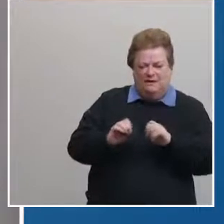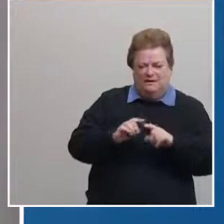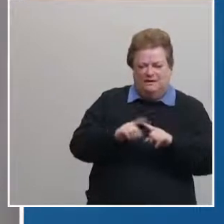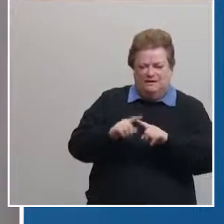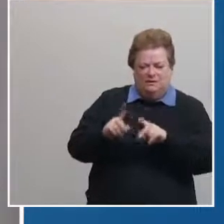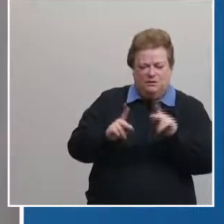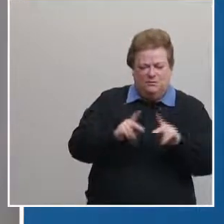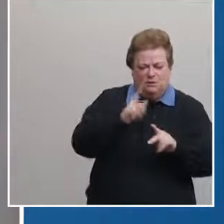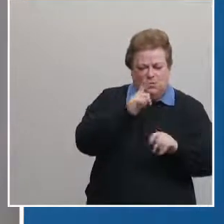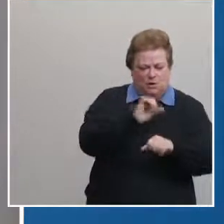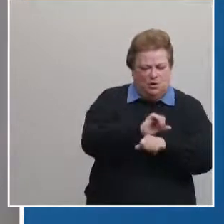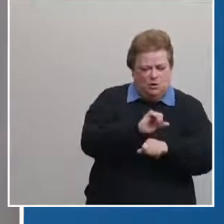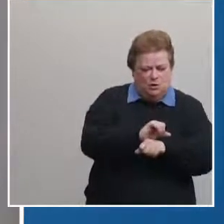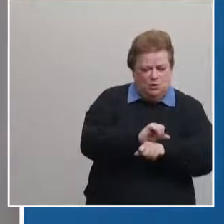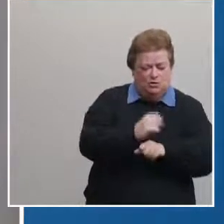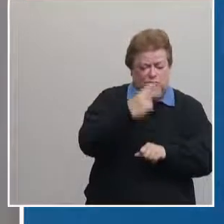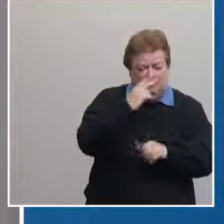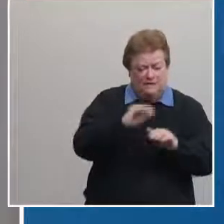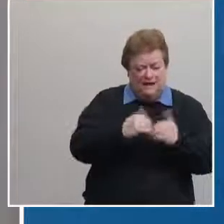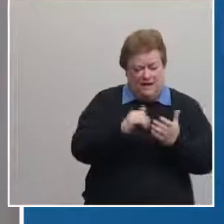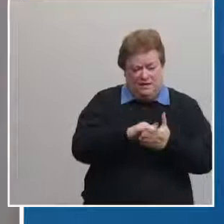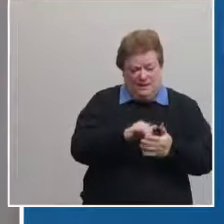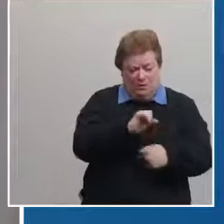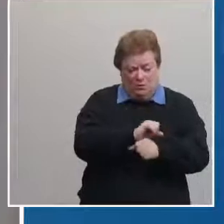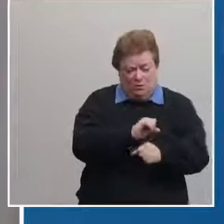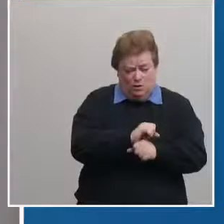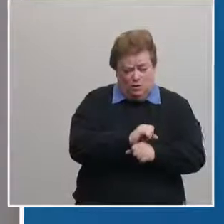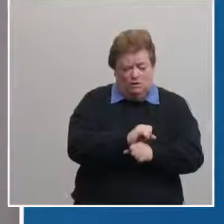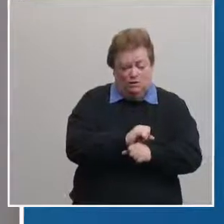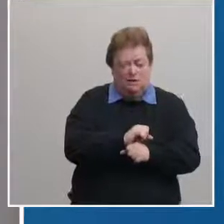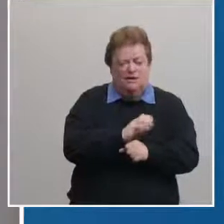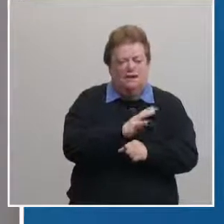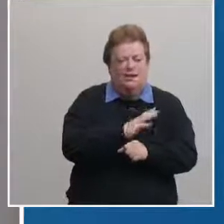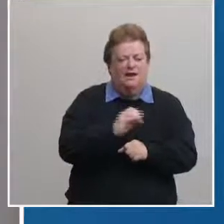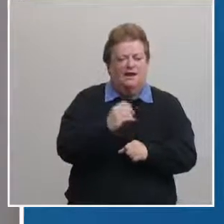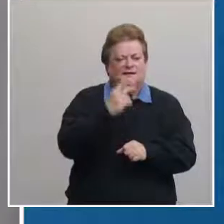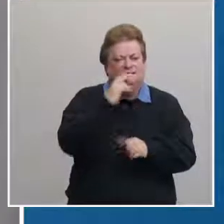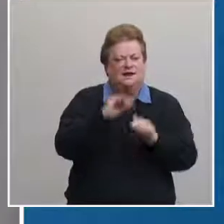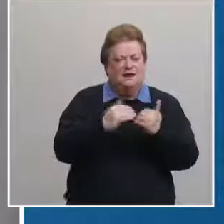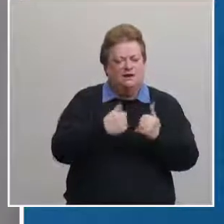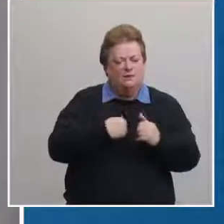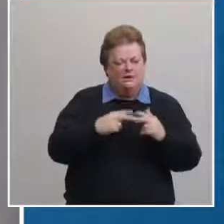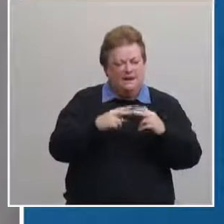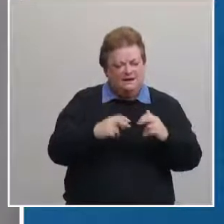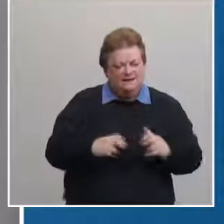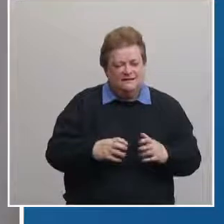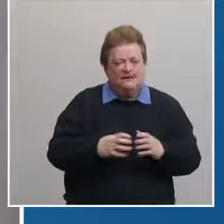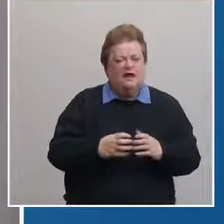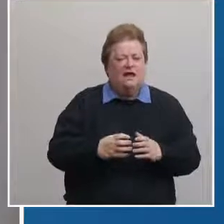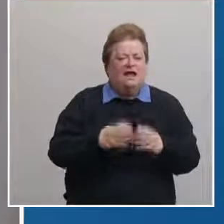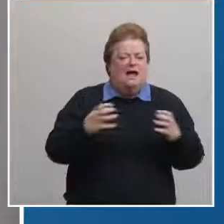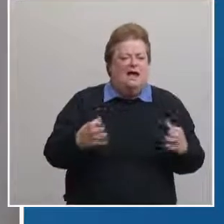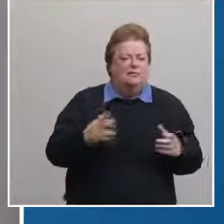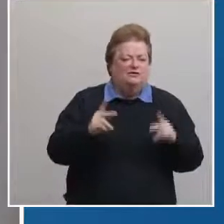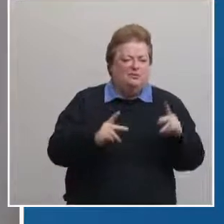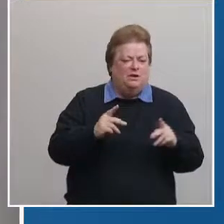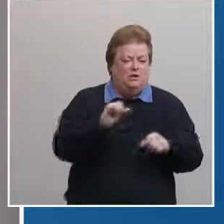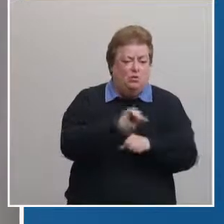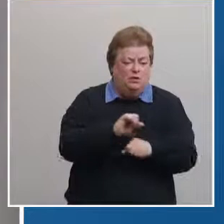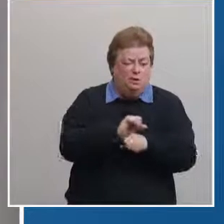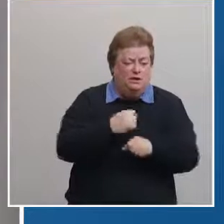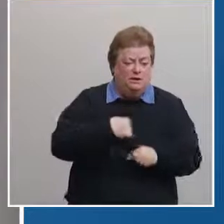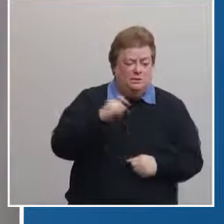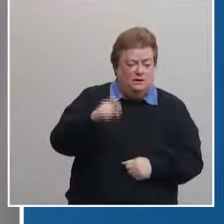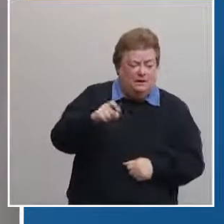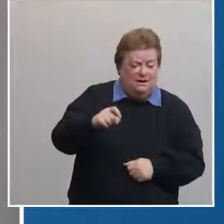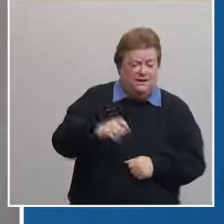had working to see how well that worked and how we could assess how much staffing we need so it was really